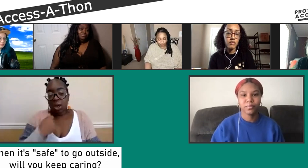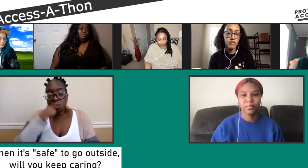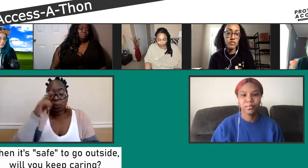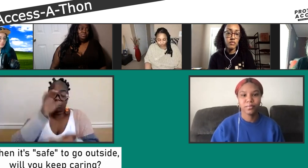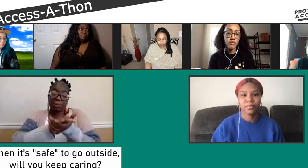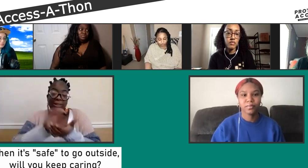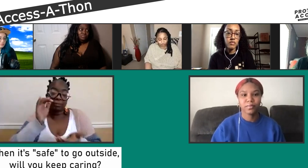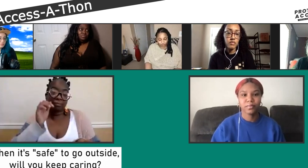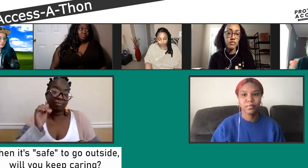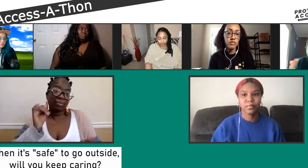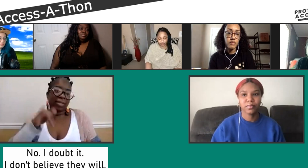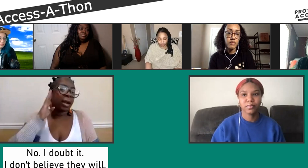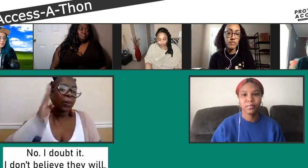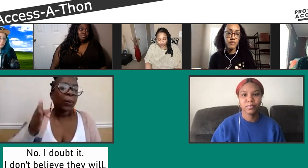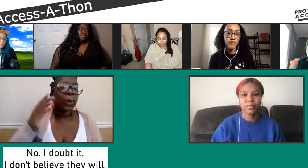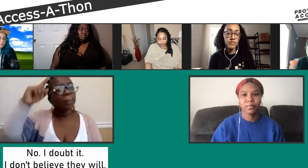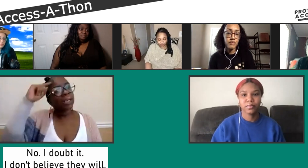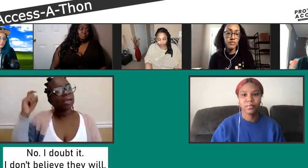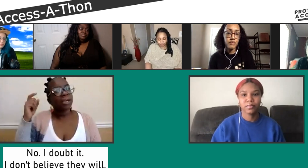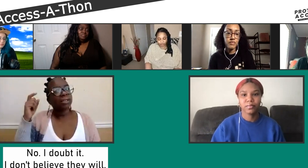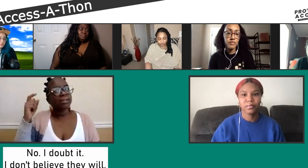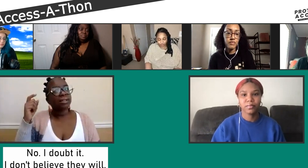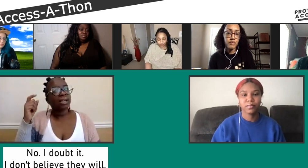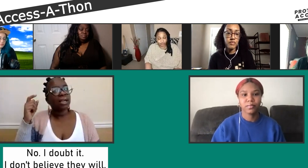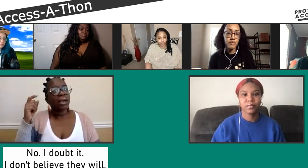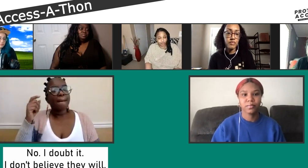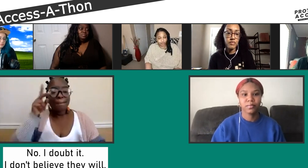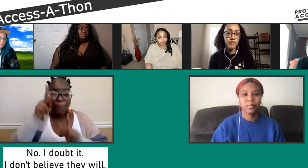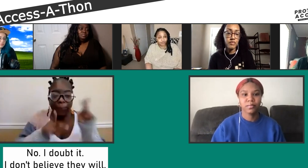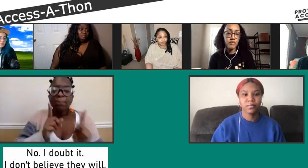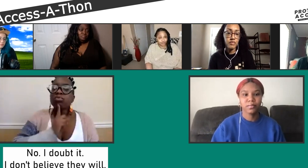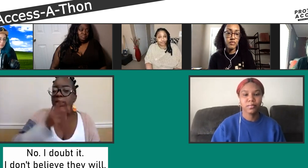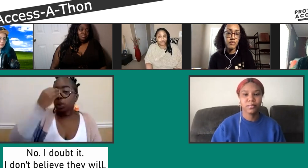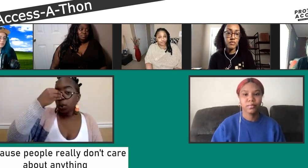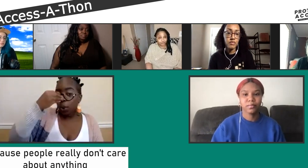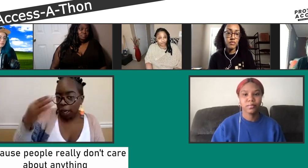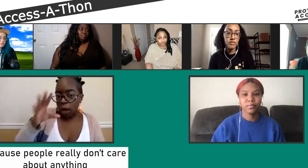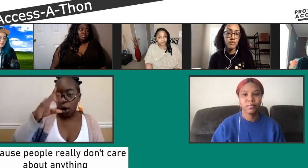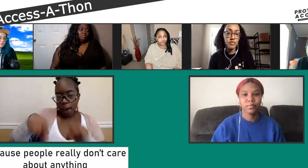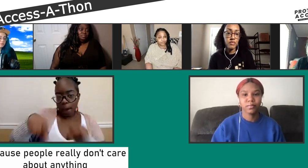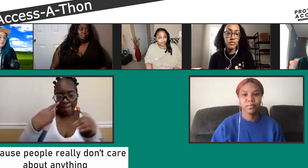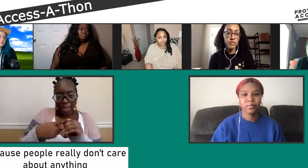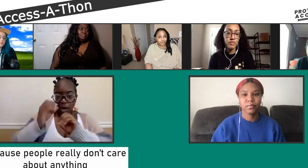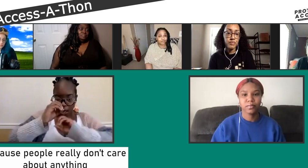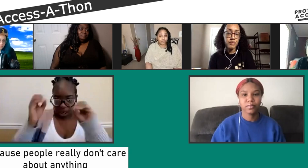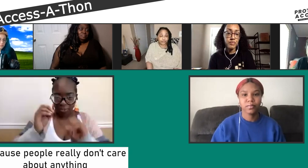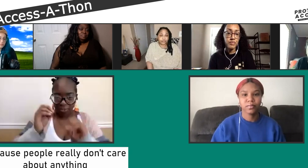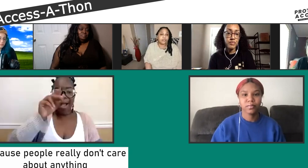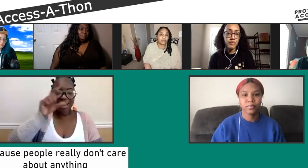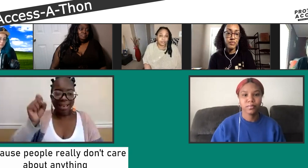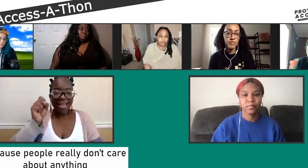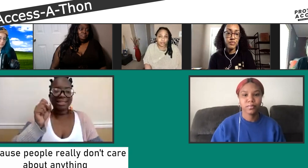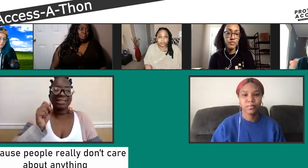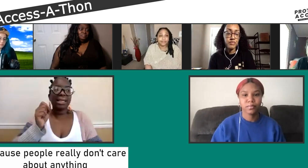violence still continue? Yes, but I doubt the people that said they were going to help are going to help, because people really do not